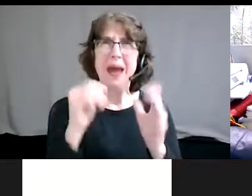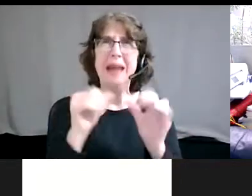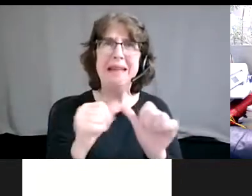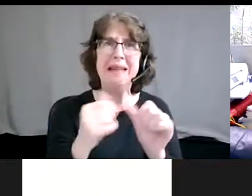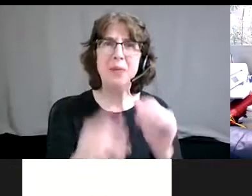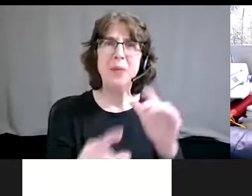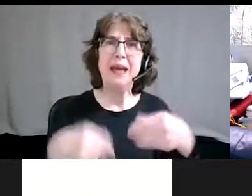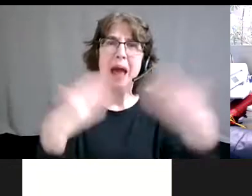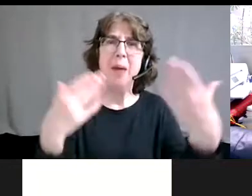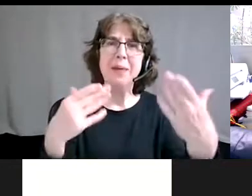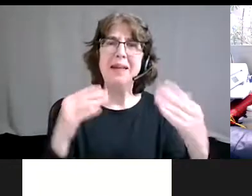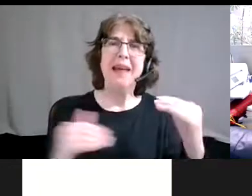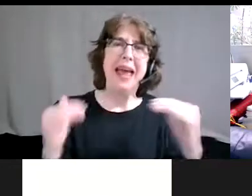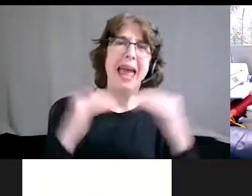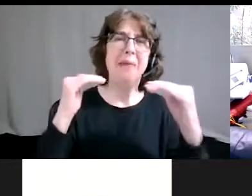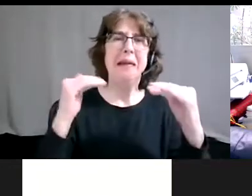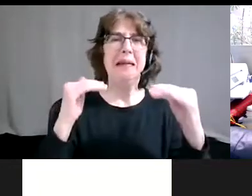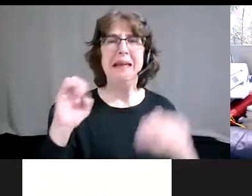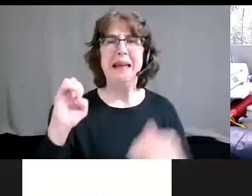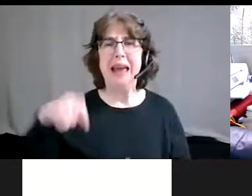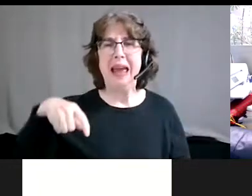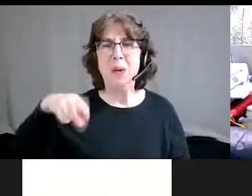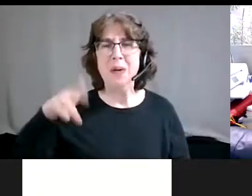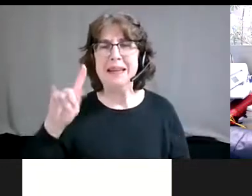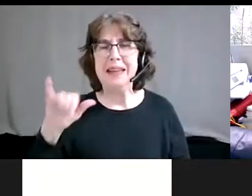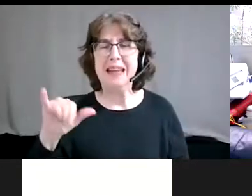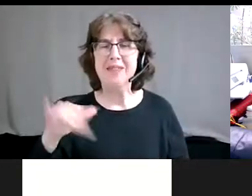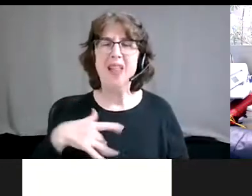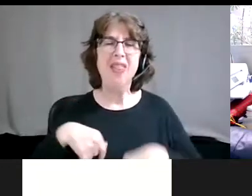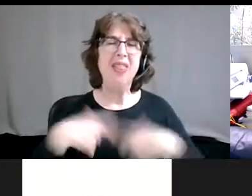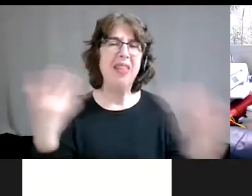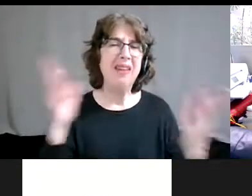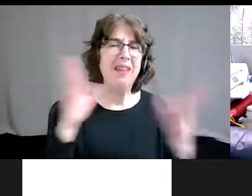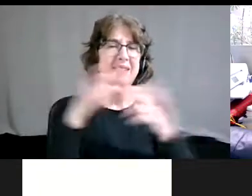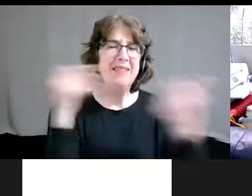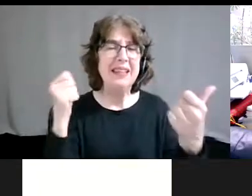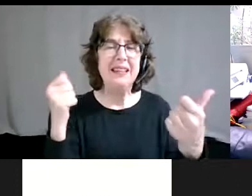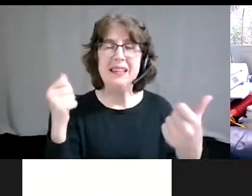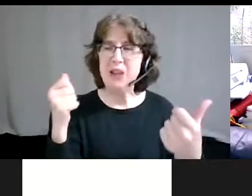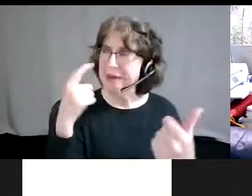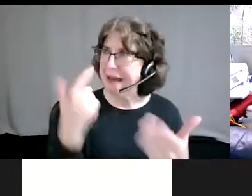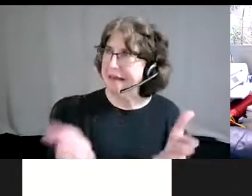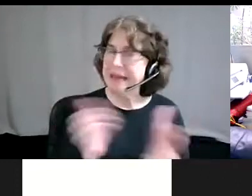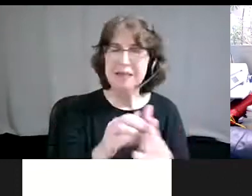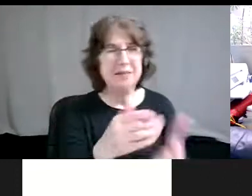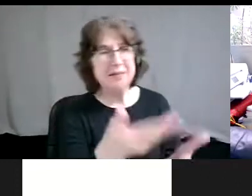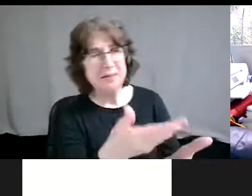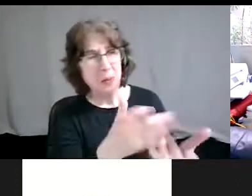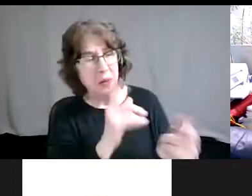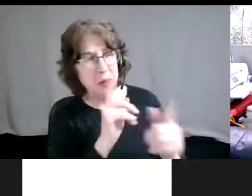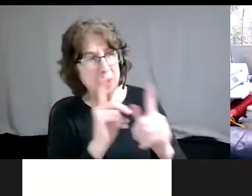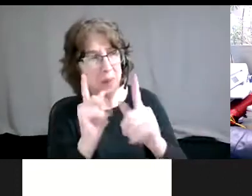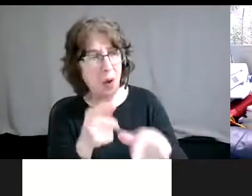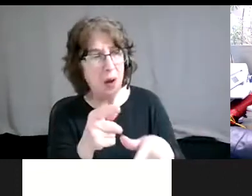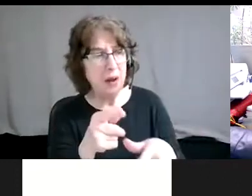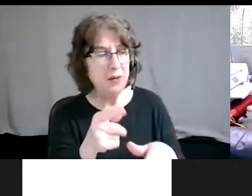I'm getting burnt out on it? Or why do we have to go over this again? And I'd like to know how you'd like to respond, if you'd